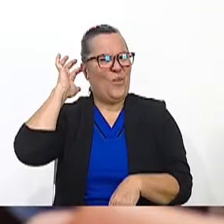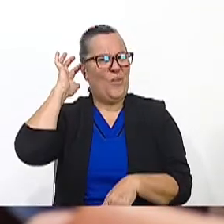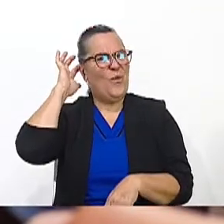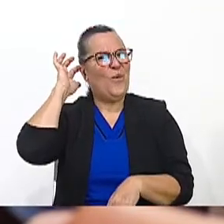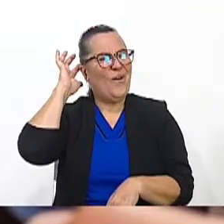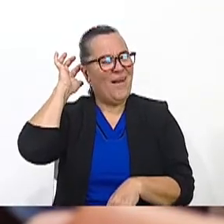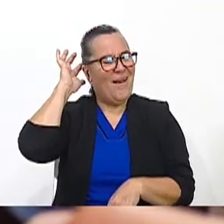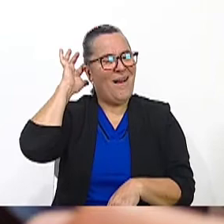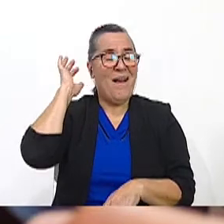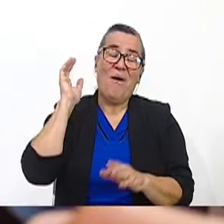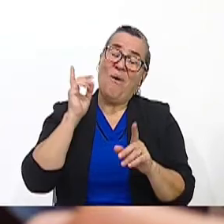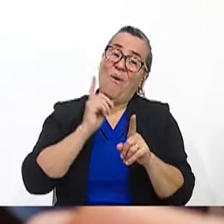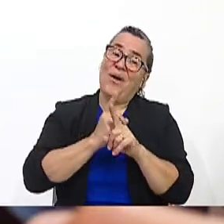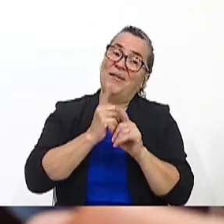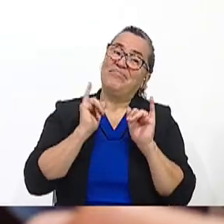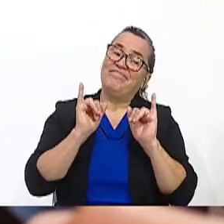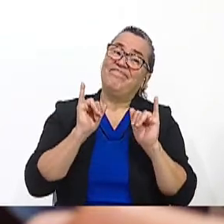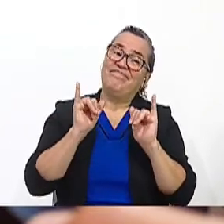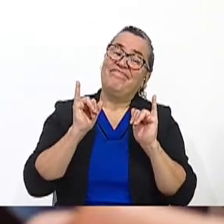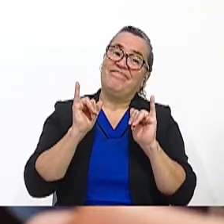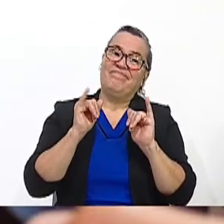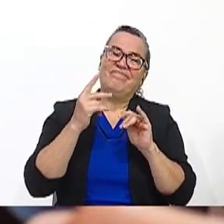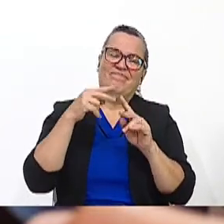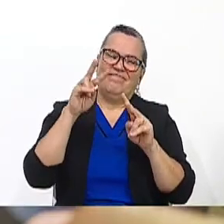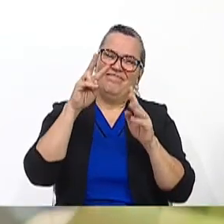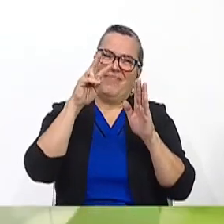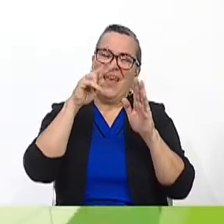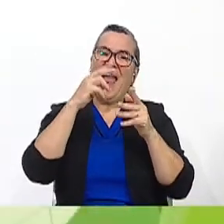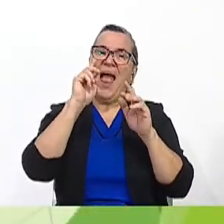Uh-huh. All right. Let's check the answers together.